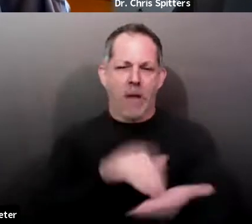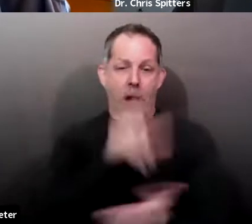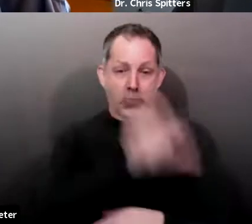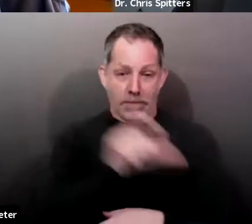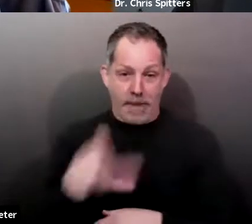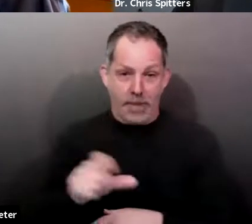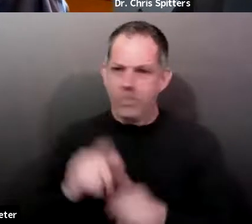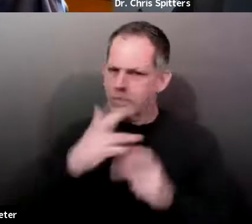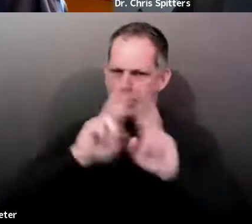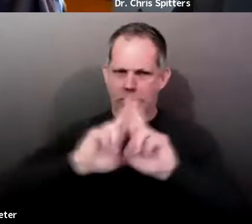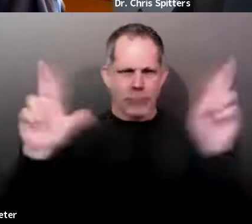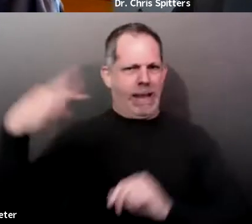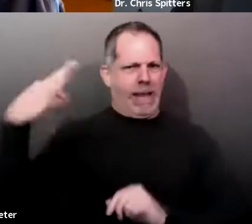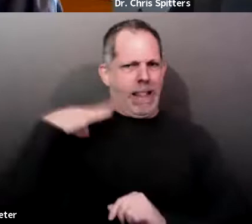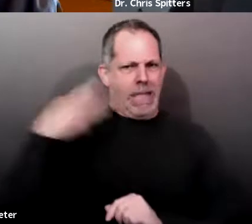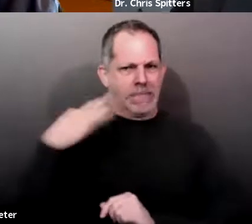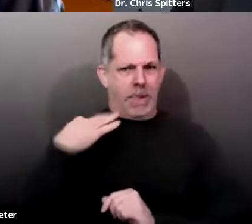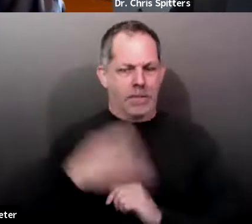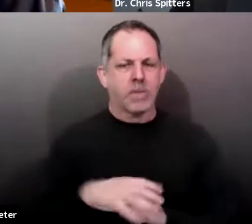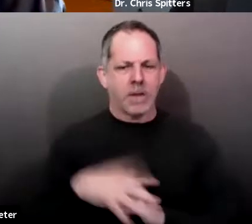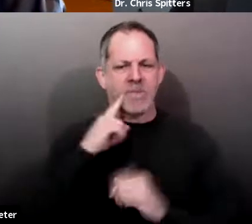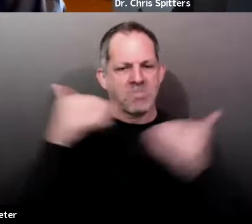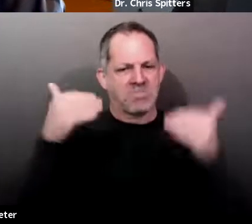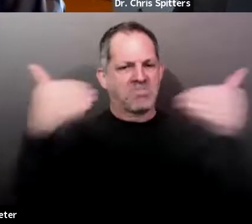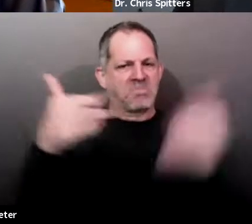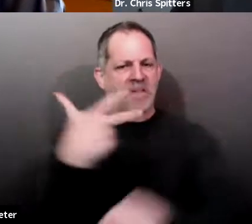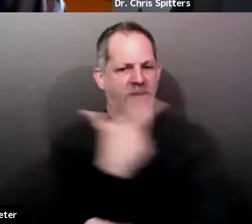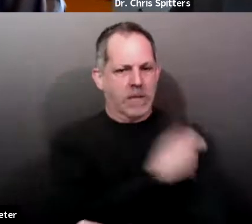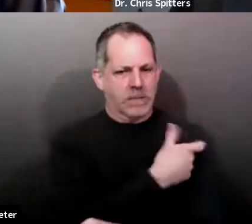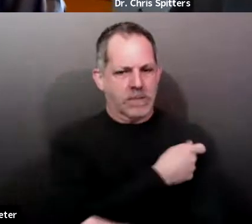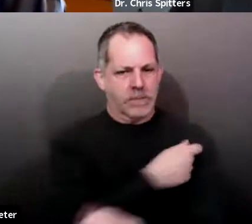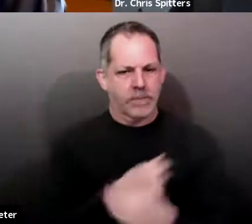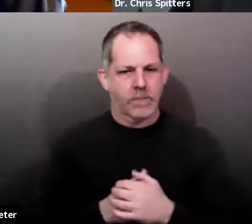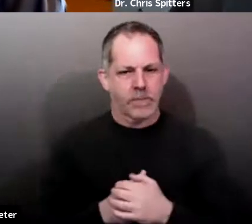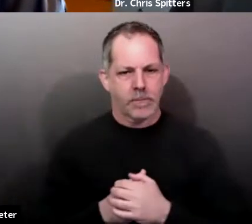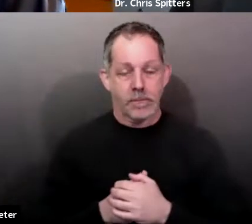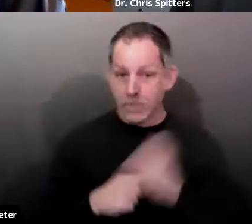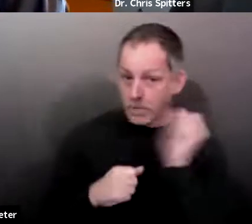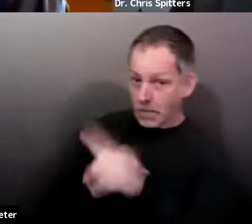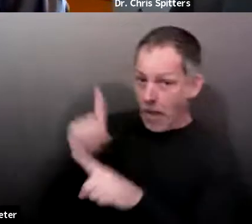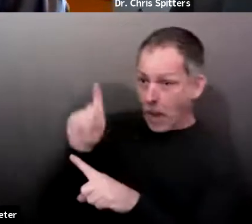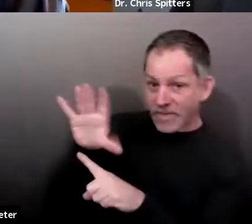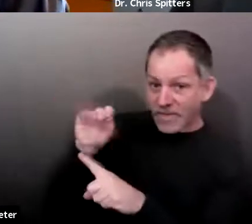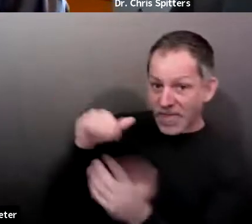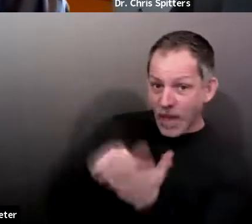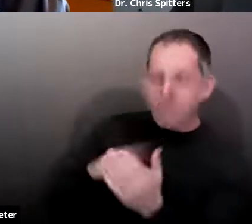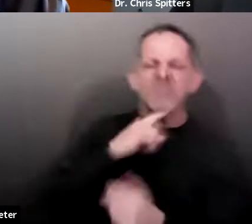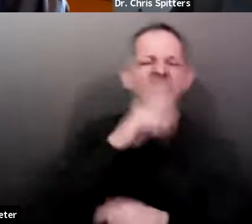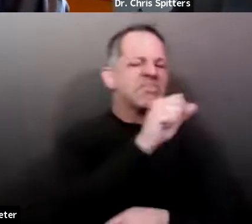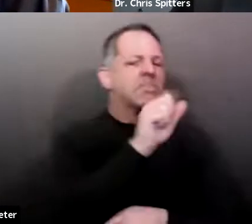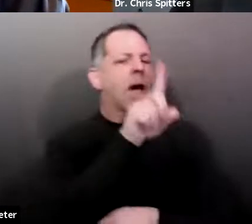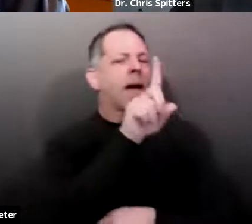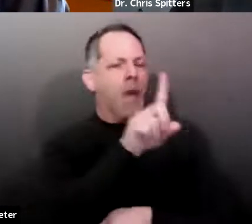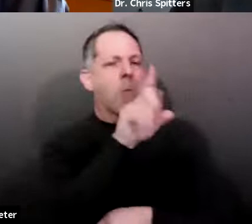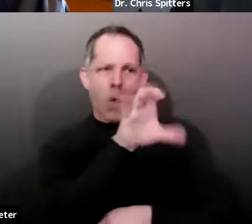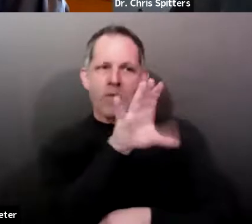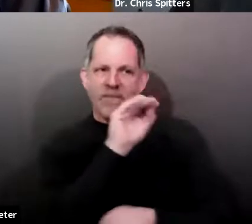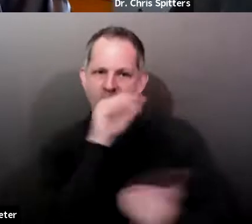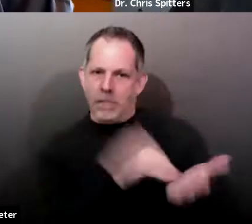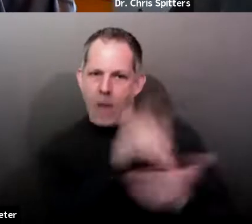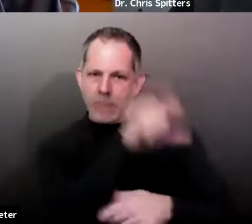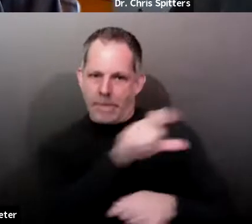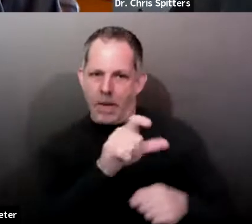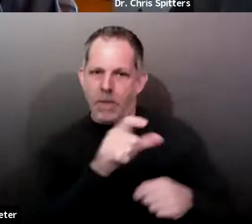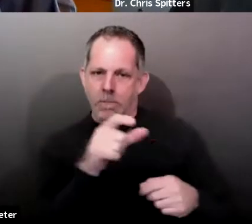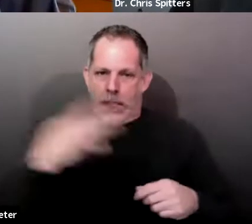150,000, yes. 150,000. Thank you. Thank you. Let's see. Please clarify